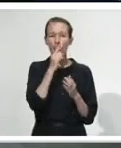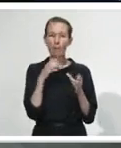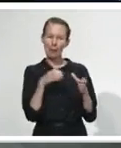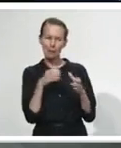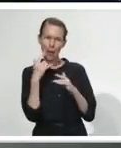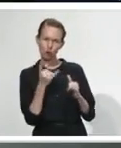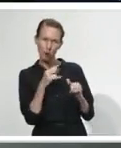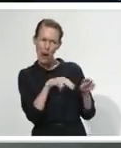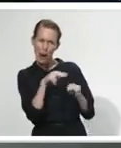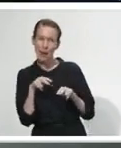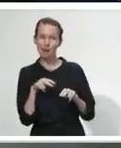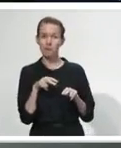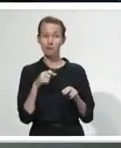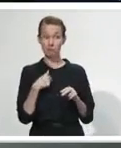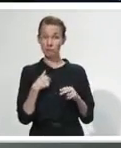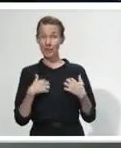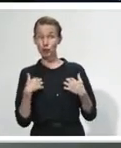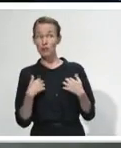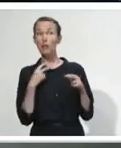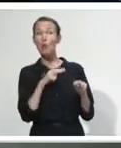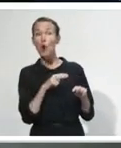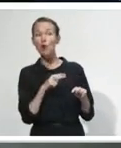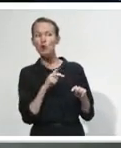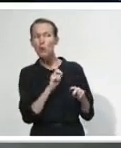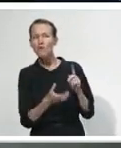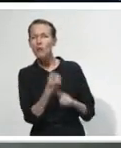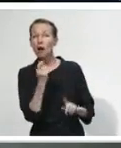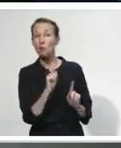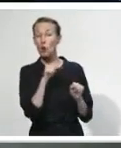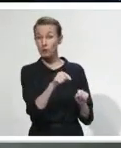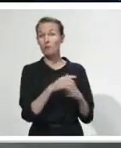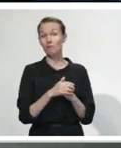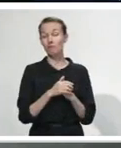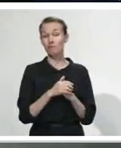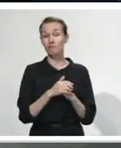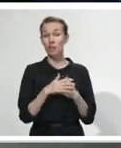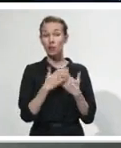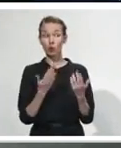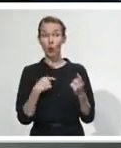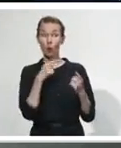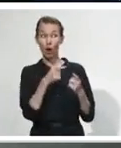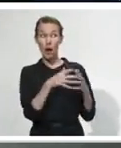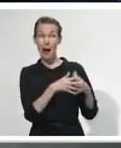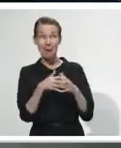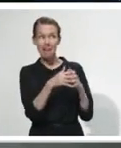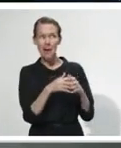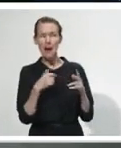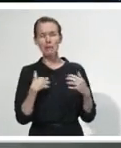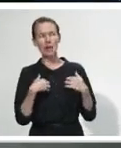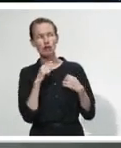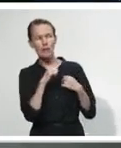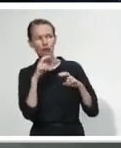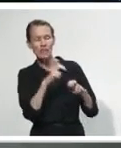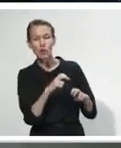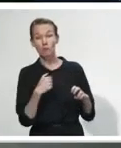closely, and this is an area of expertise of Dr Fauci, so I was particularly interested in his interpretation of the data. We'll watch to see